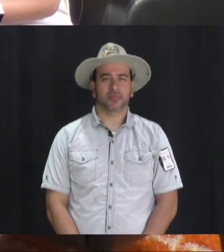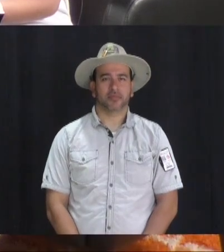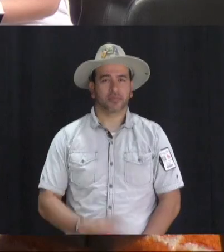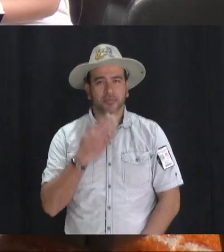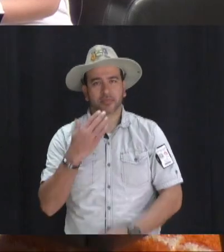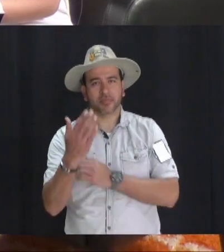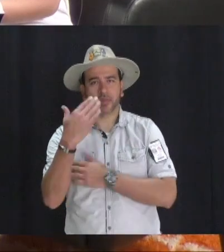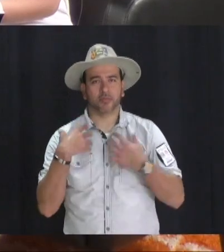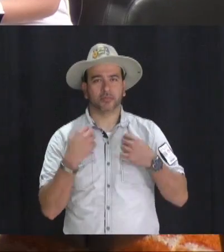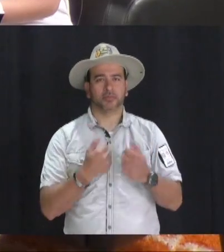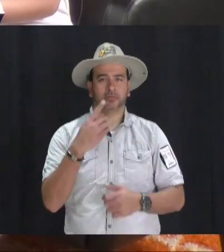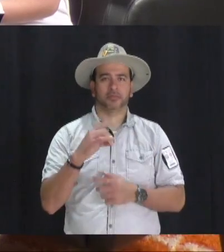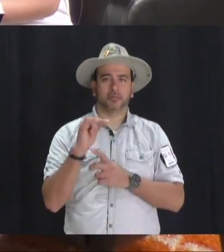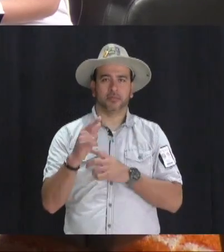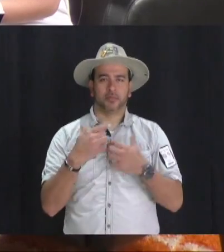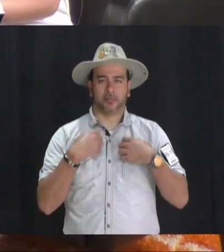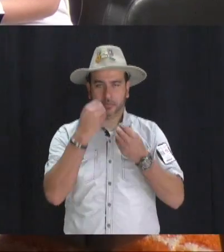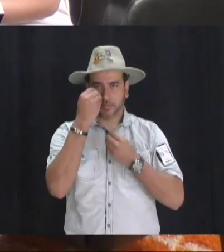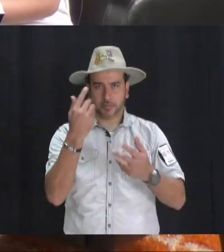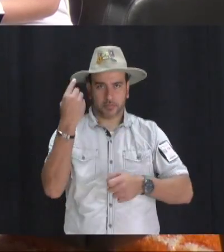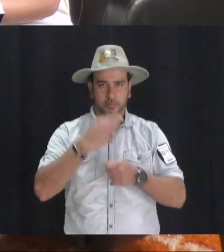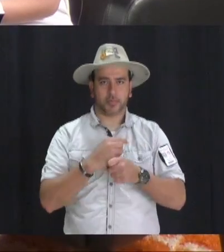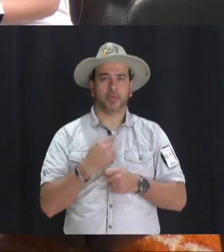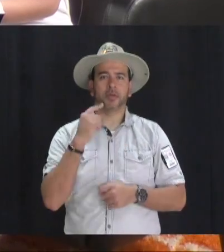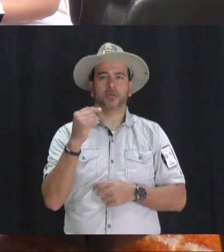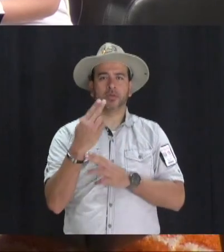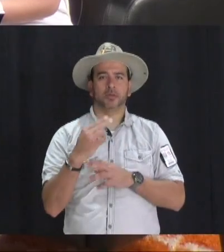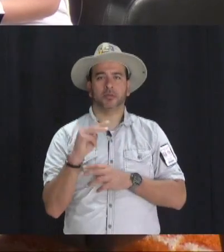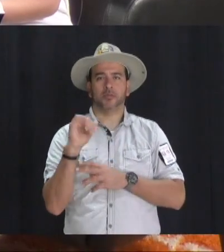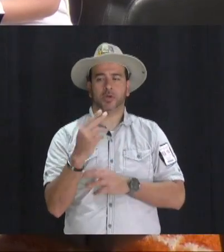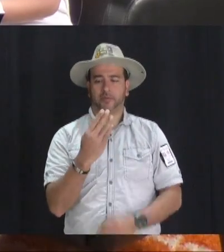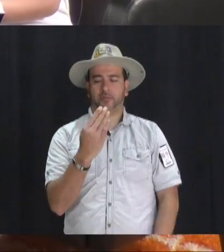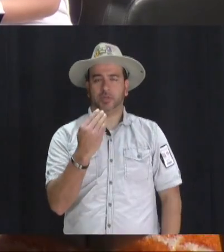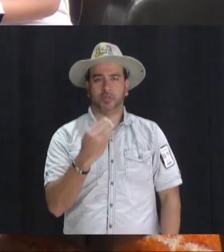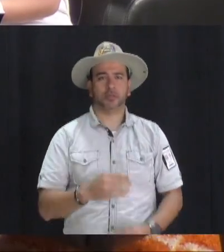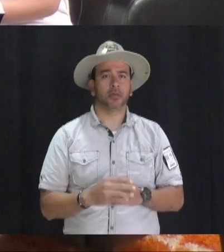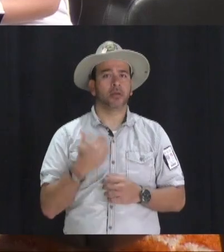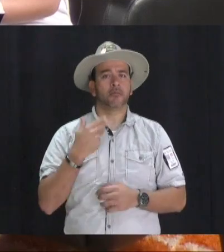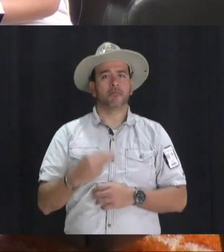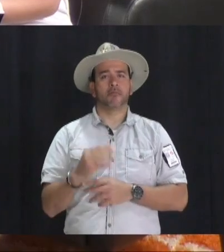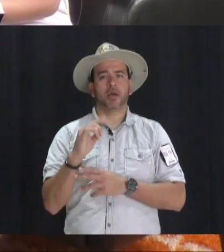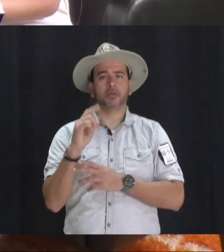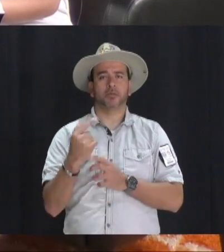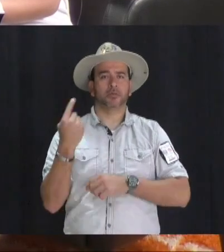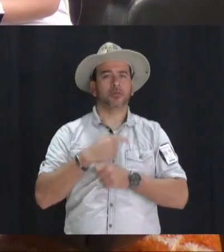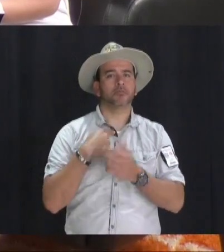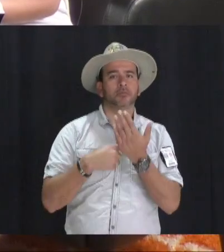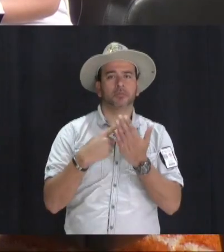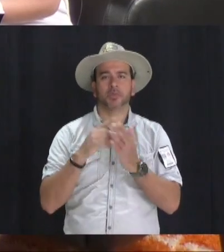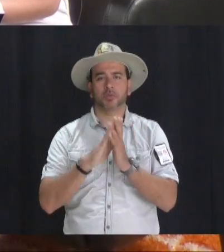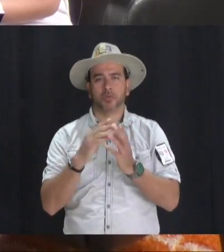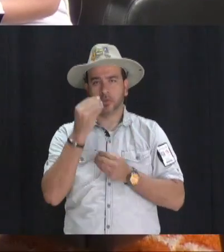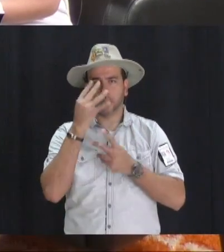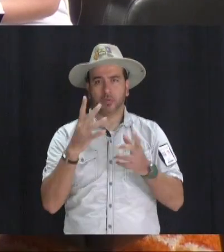Good morning Braves. I'm Danielle and here's your Brave TV news. Today is Thursday, March 14th. And I'm Madison. Today we're talking about school